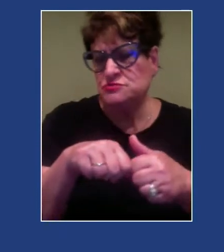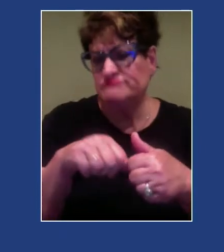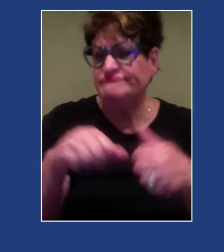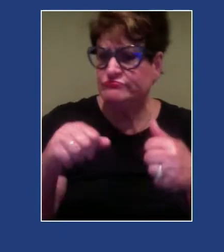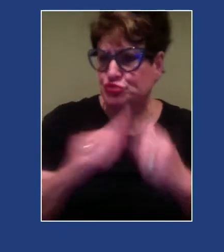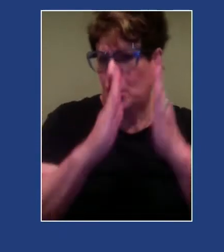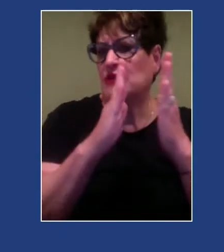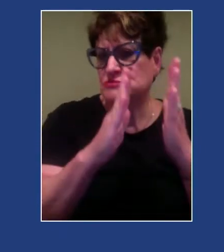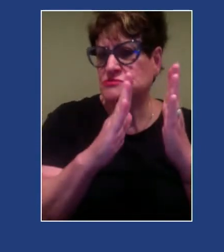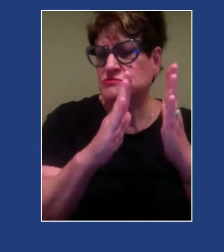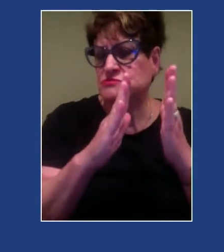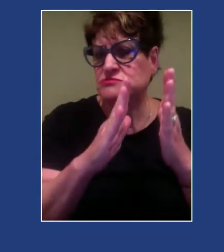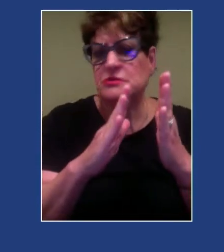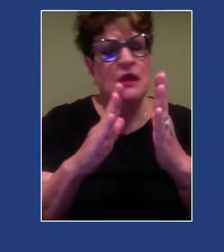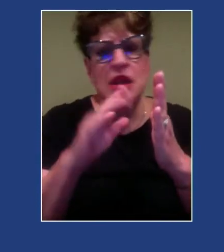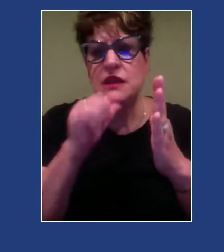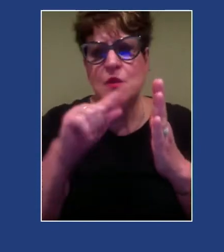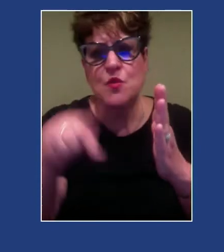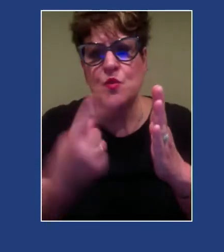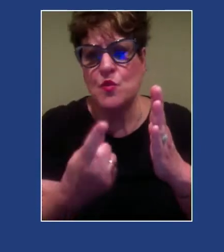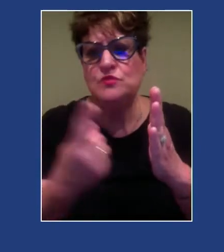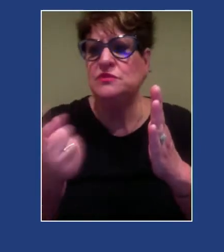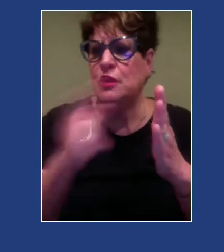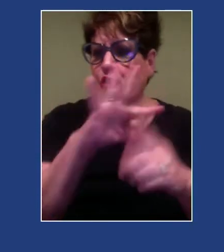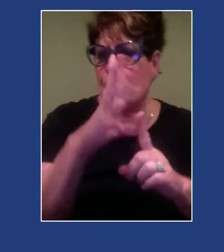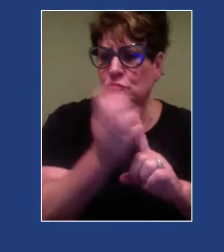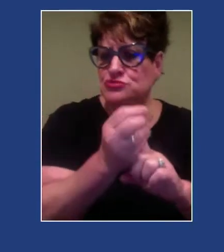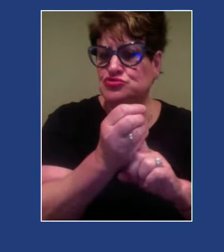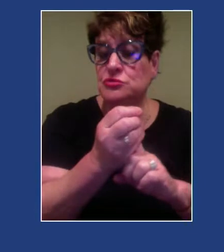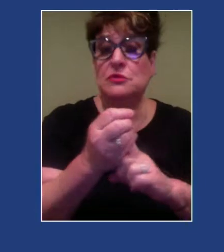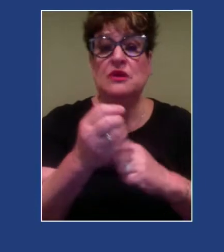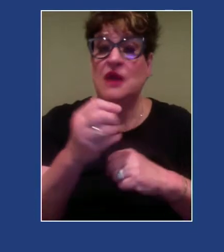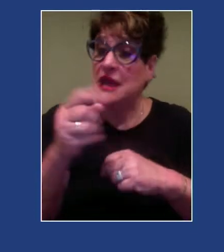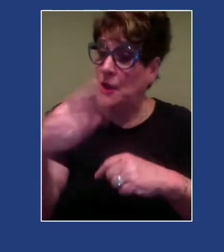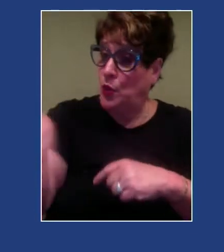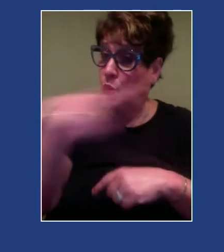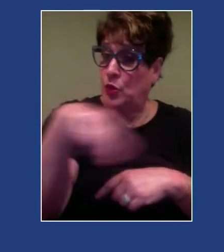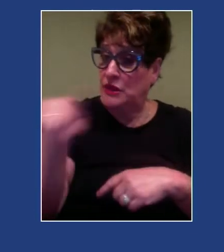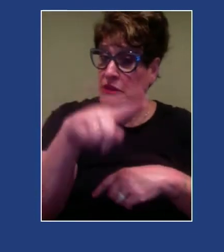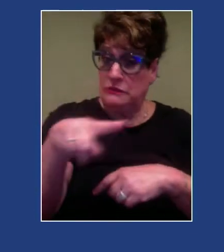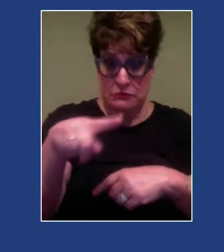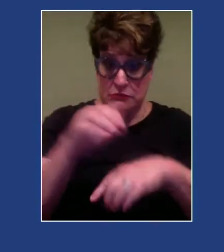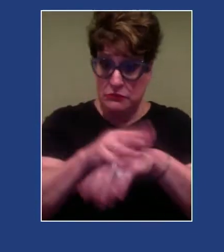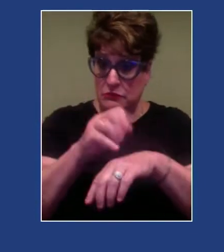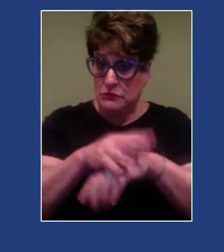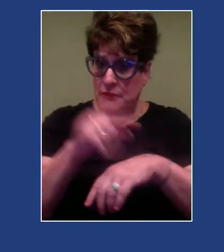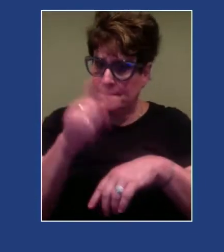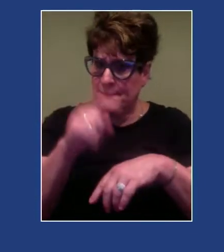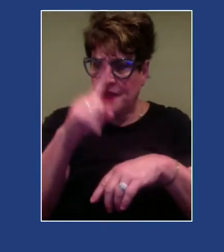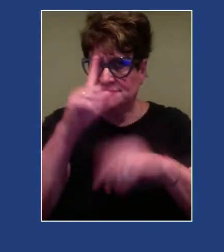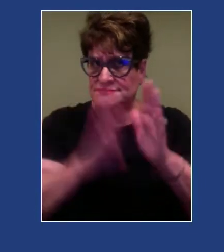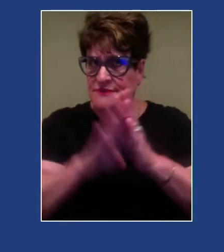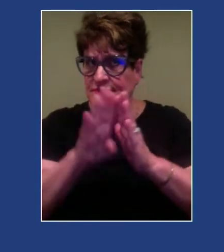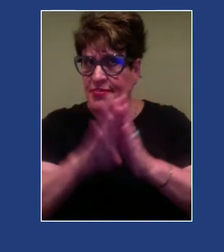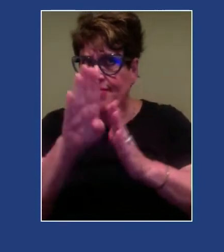we're looking at what are the different domains that we as counselors have to be able to develop in? What are the ways that we need